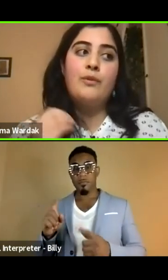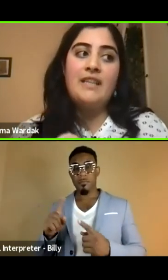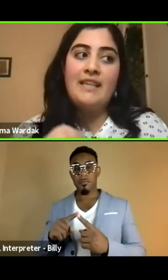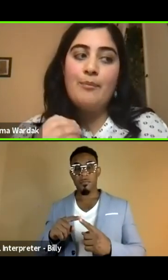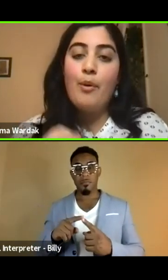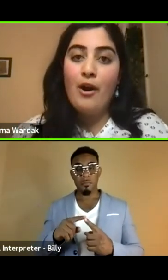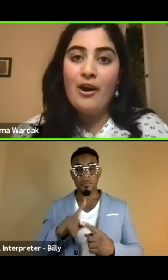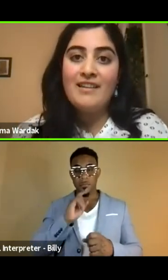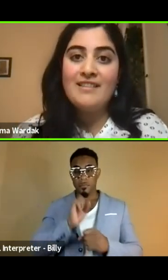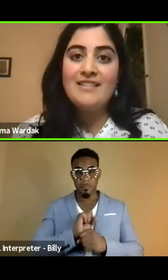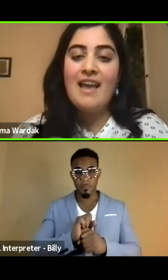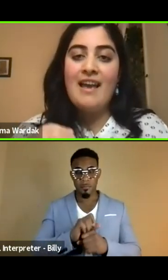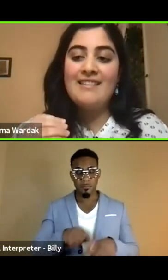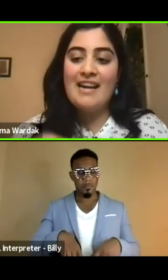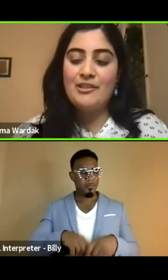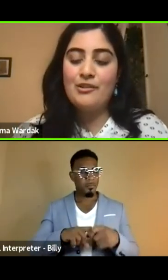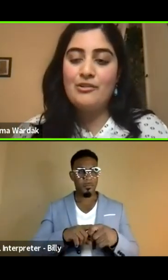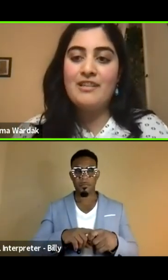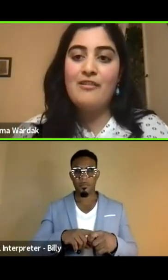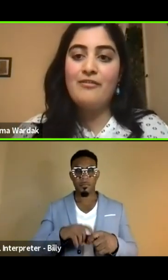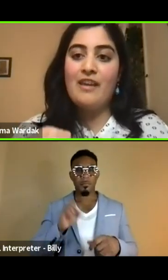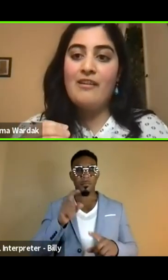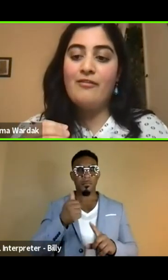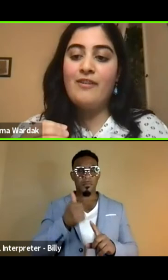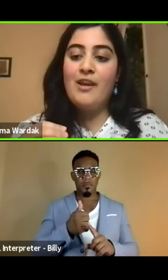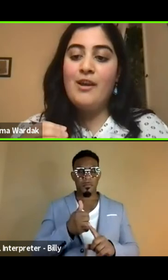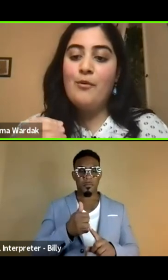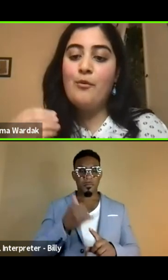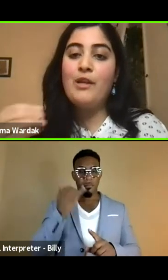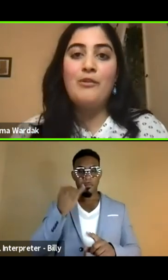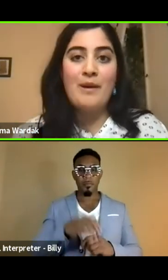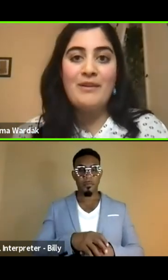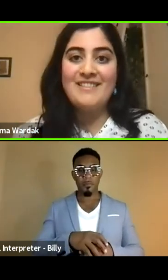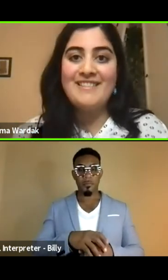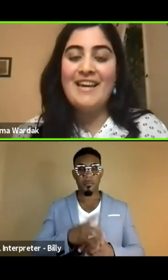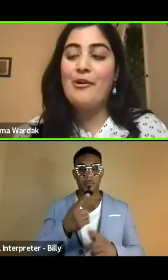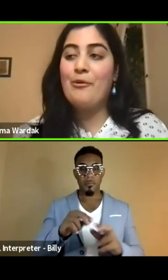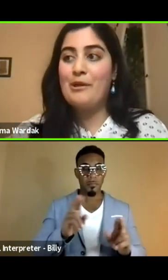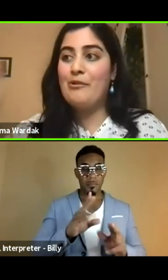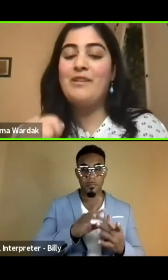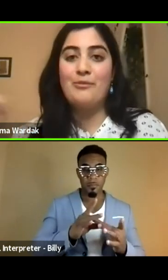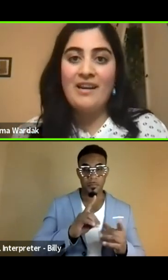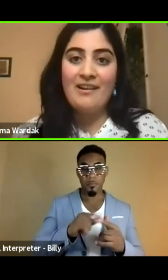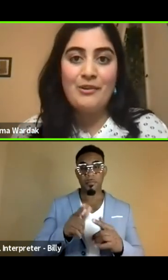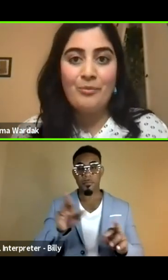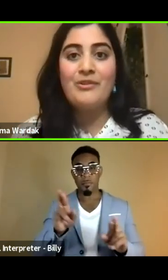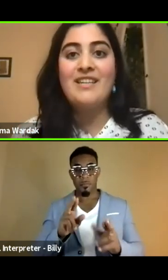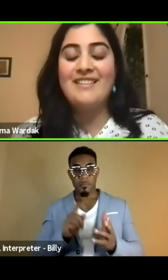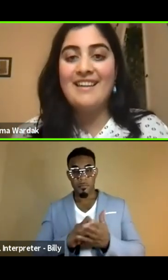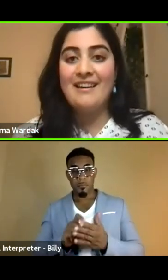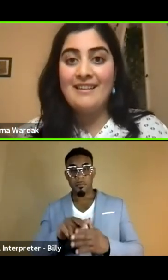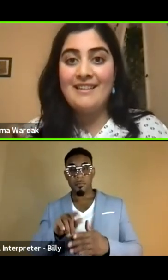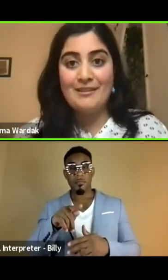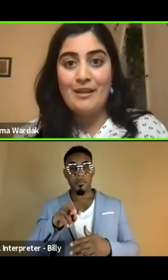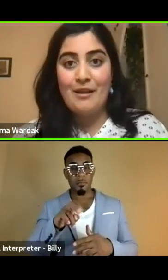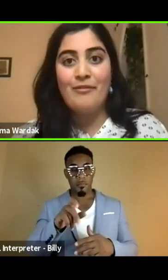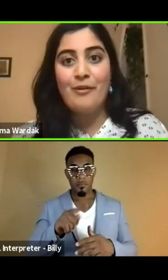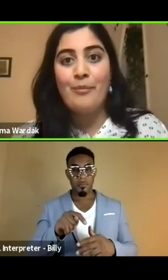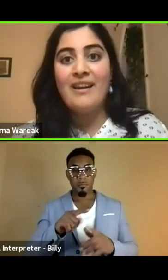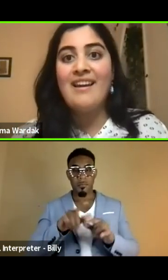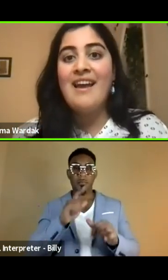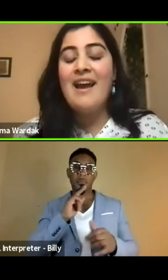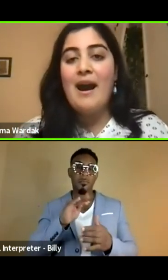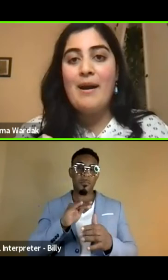really pause and ask yourself if what you're about to say, or what you're about to write on your protest sign is